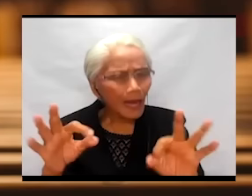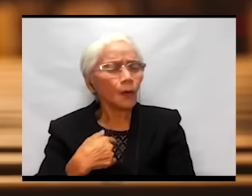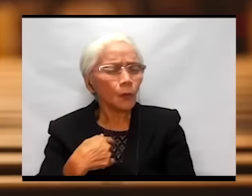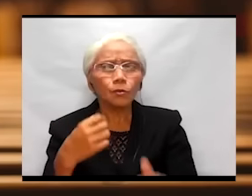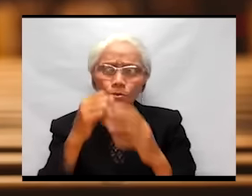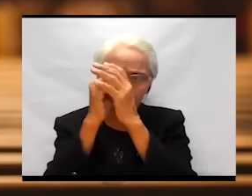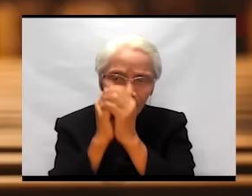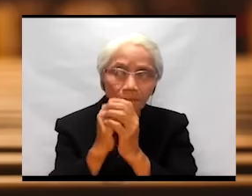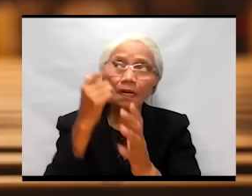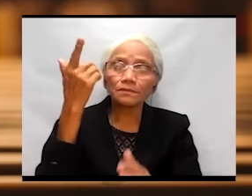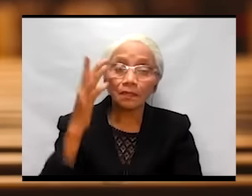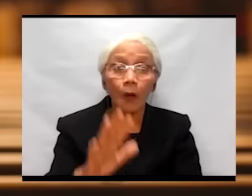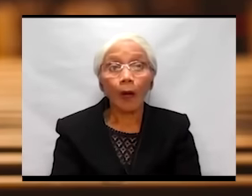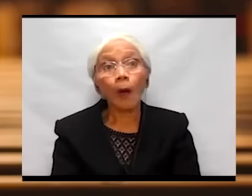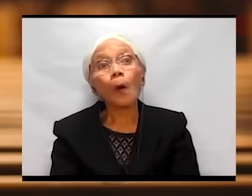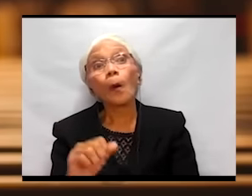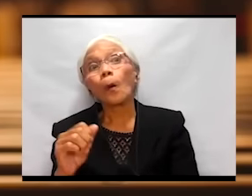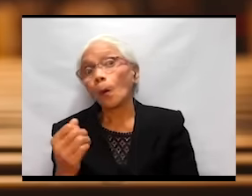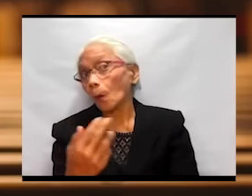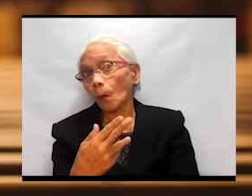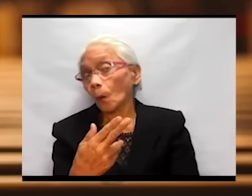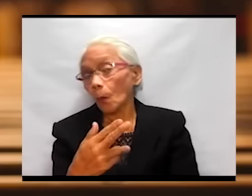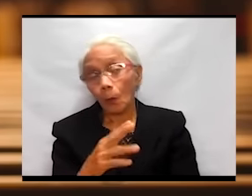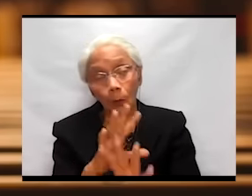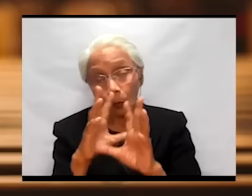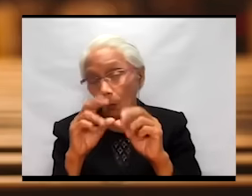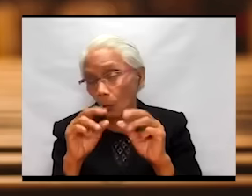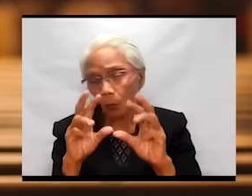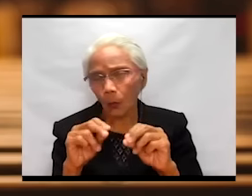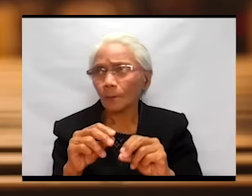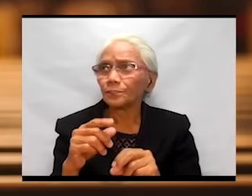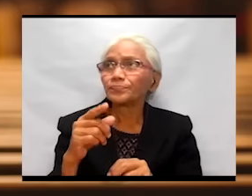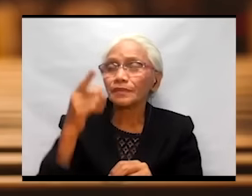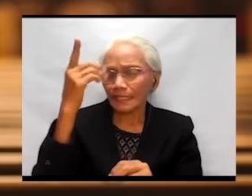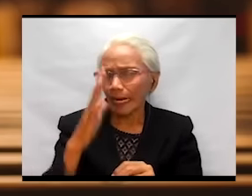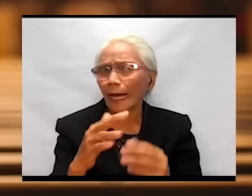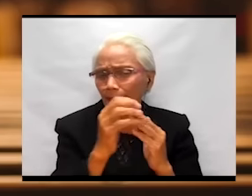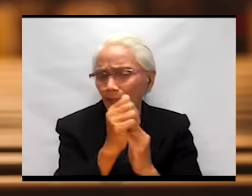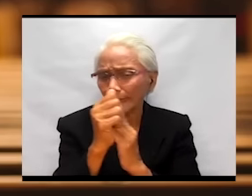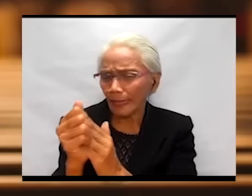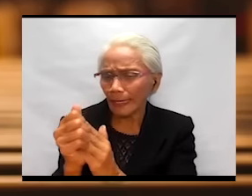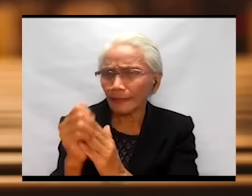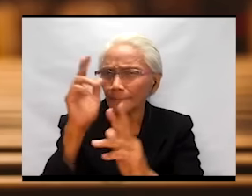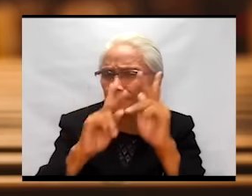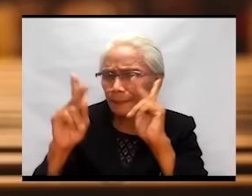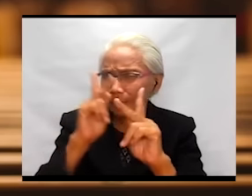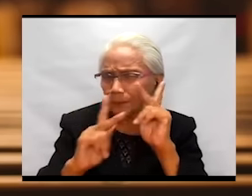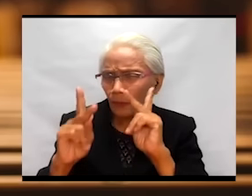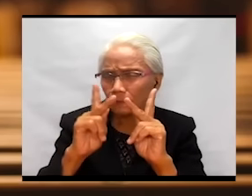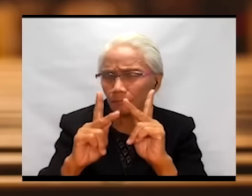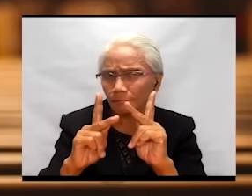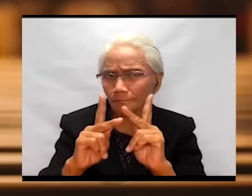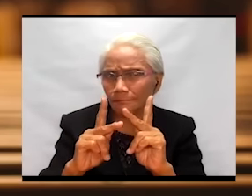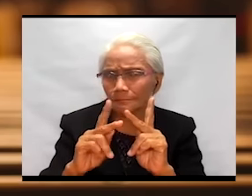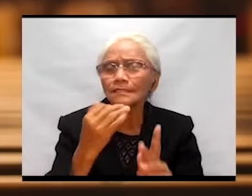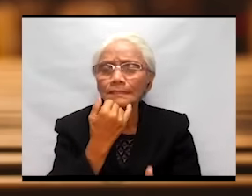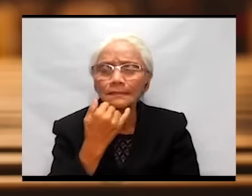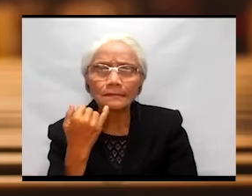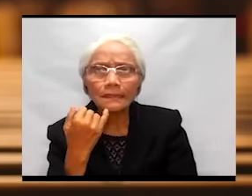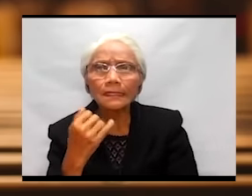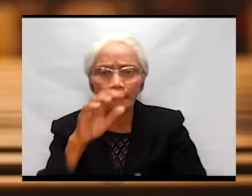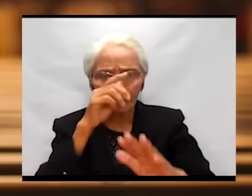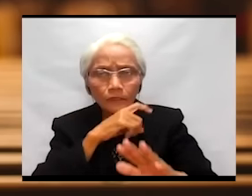No. God led the people Israel to the desert first because in the desert,